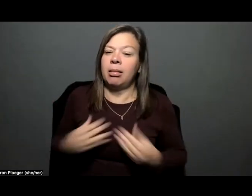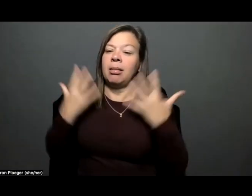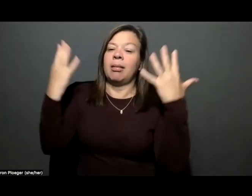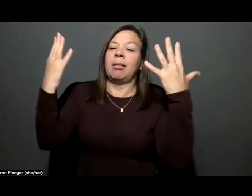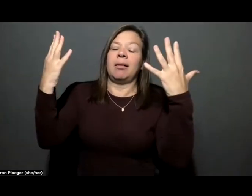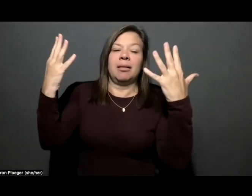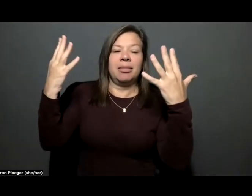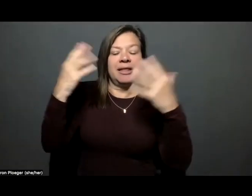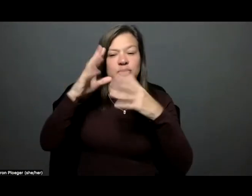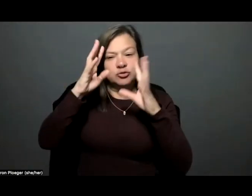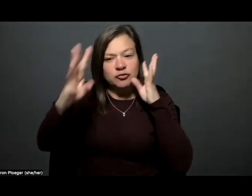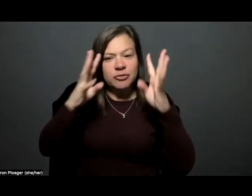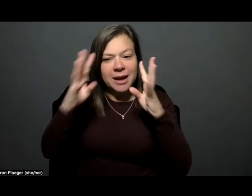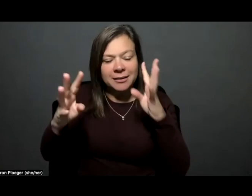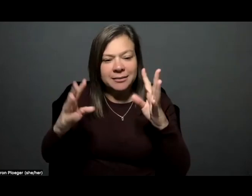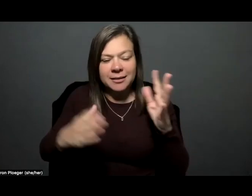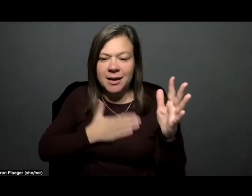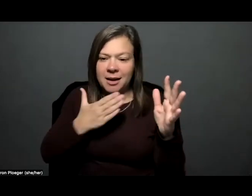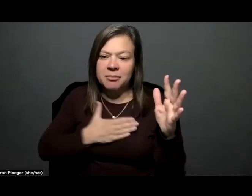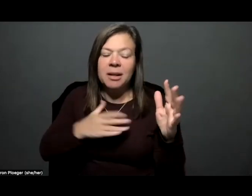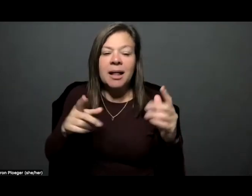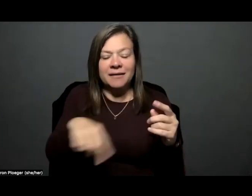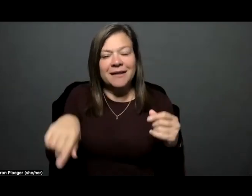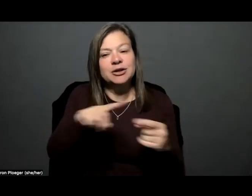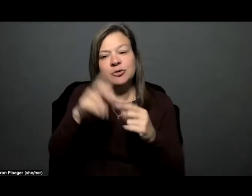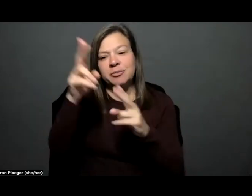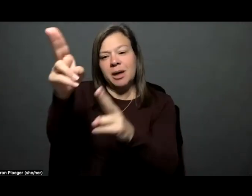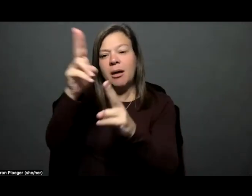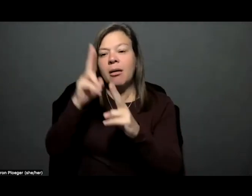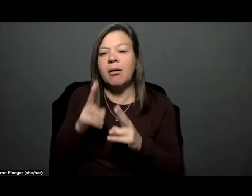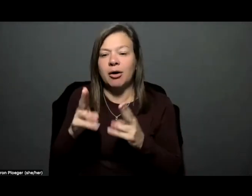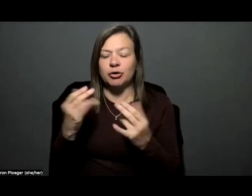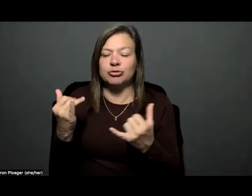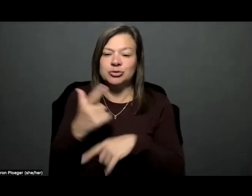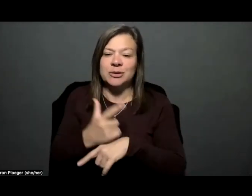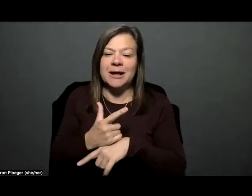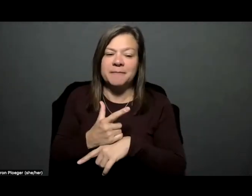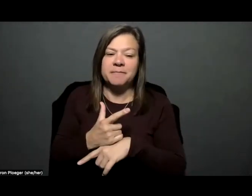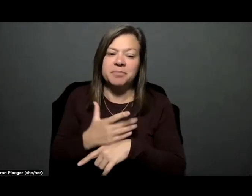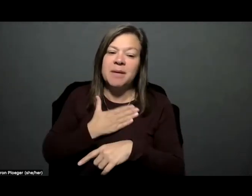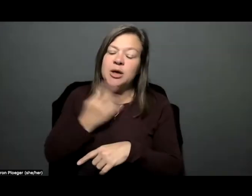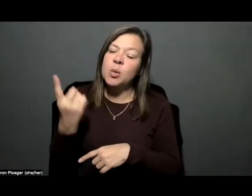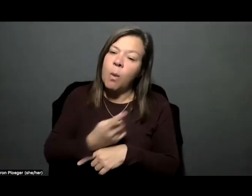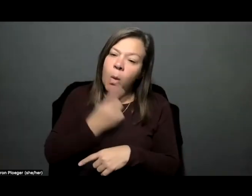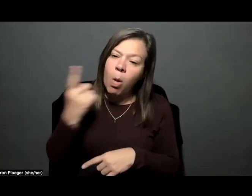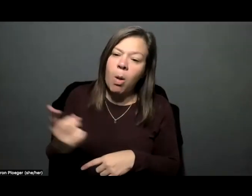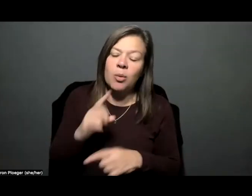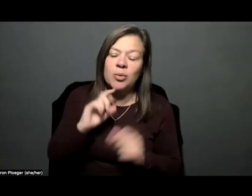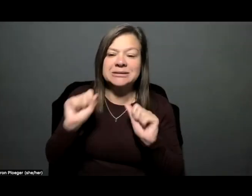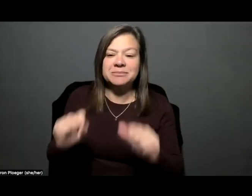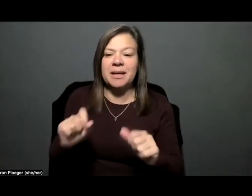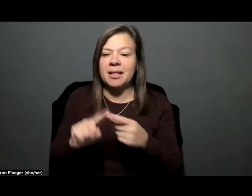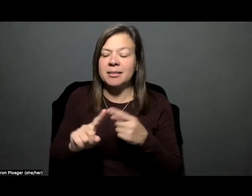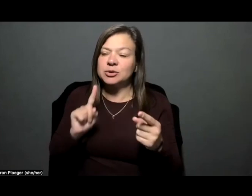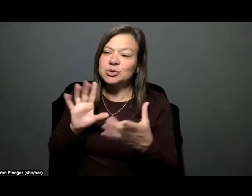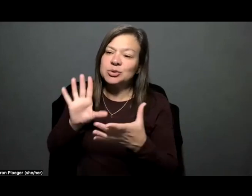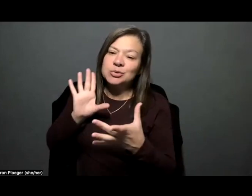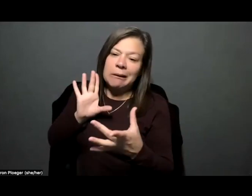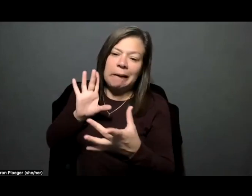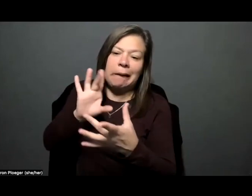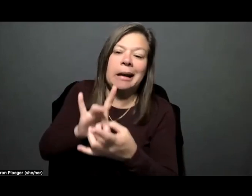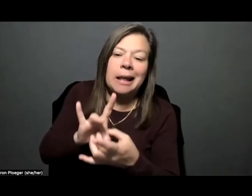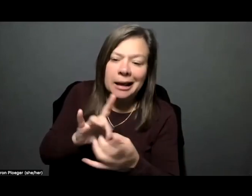created and I'm glad that you're being honored in this way. May you always be able to dip